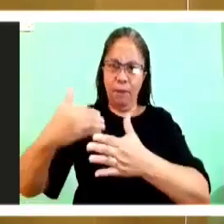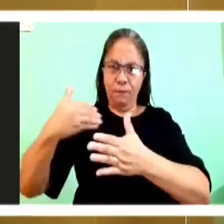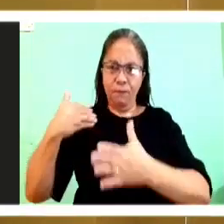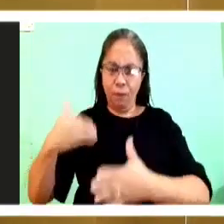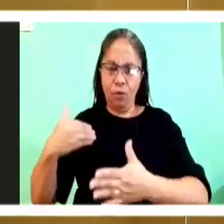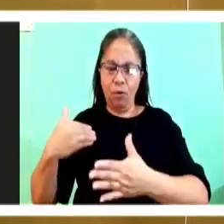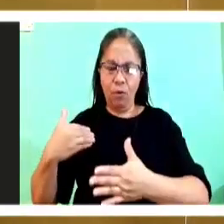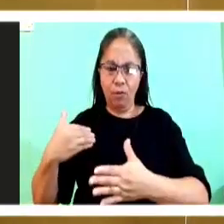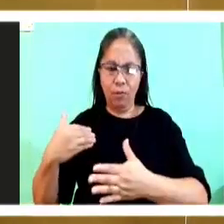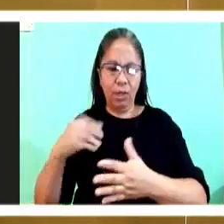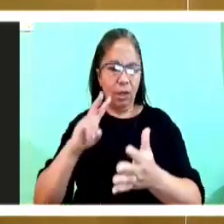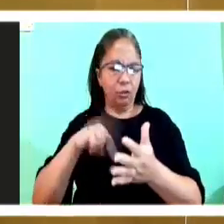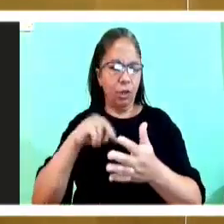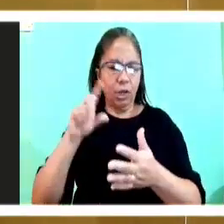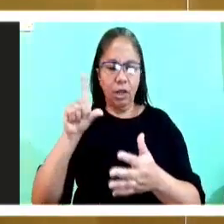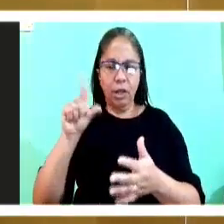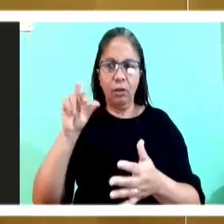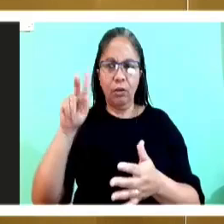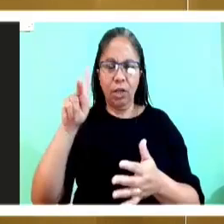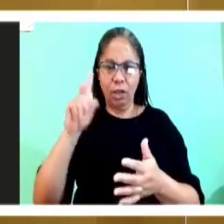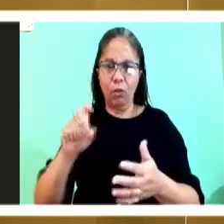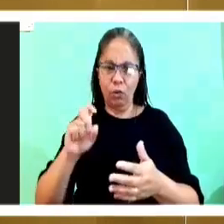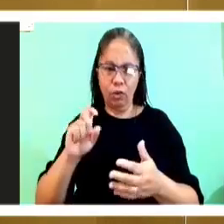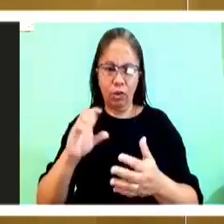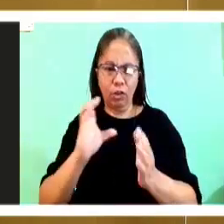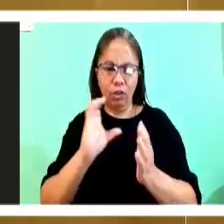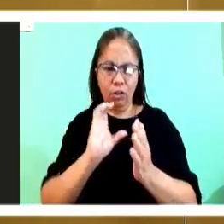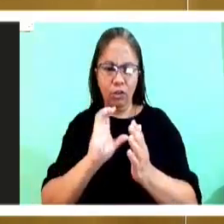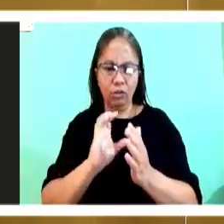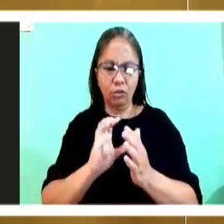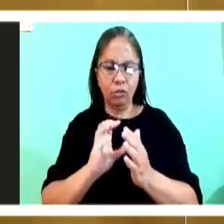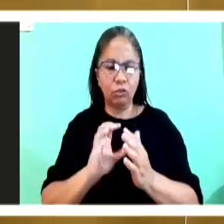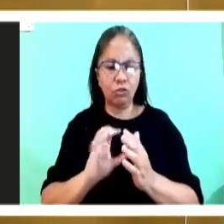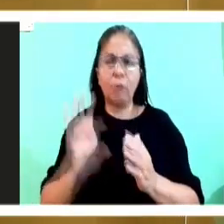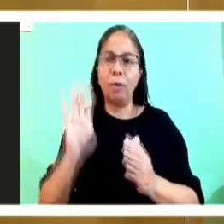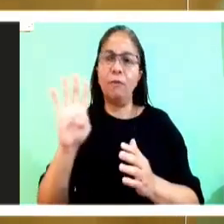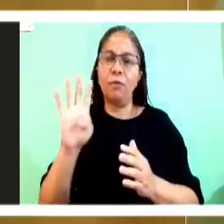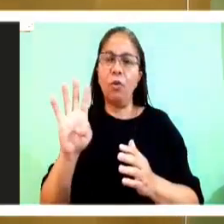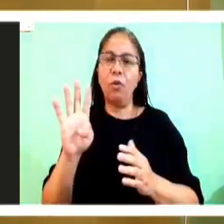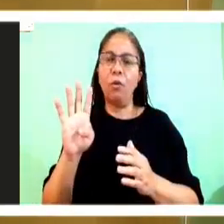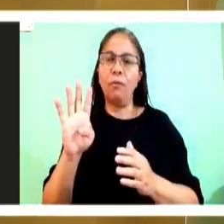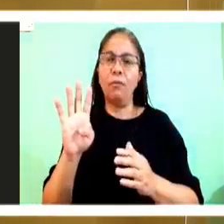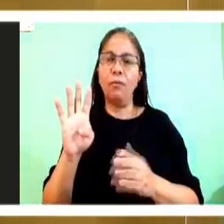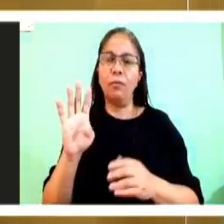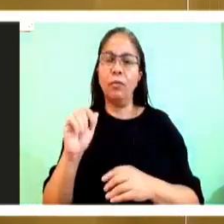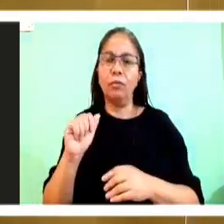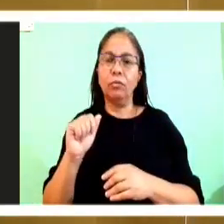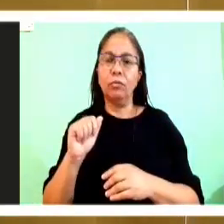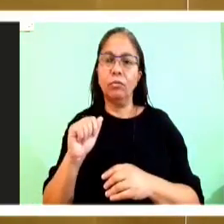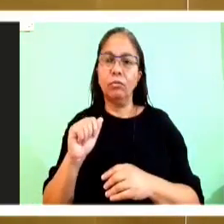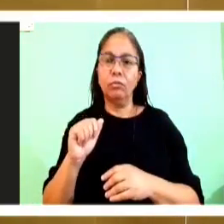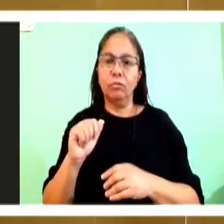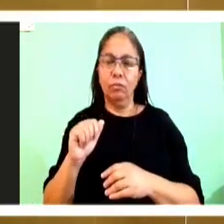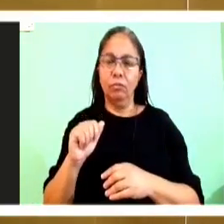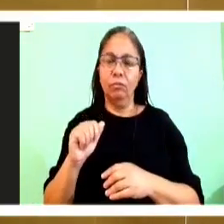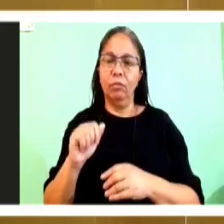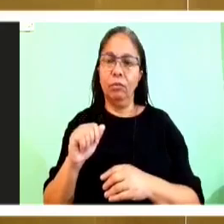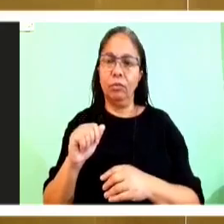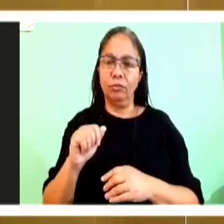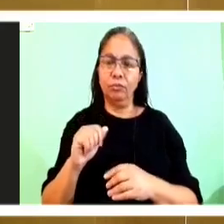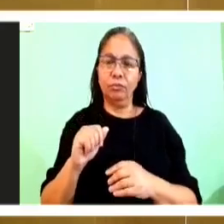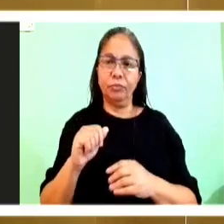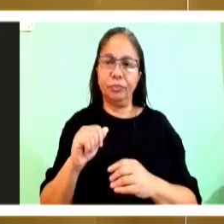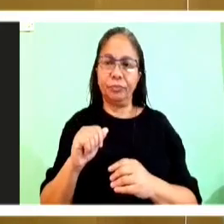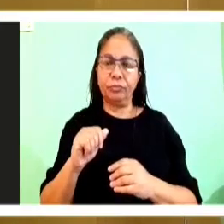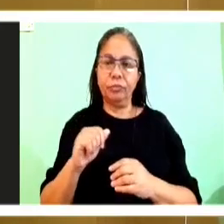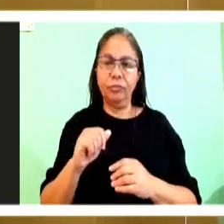we have Jesus going into Simon's mother-in-law to heal her. And we have the healing